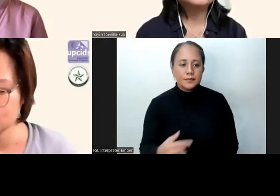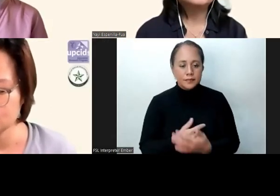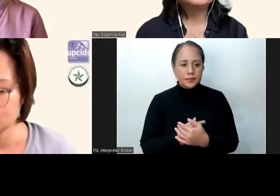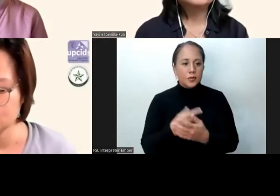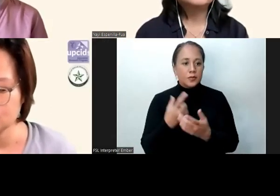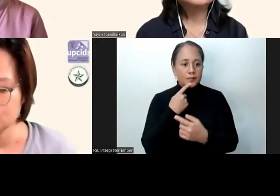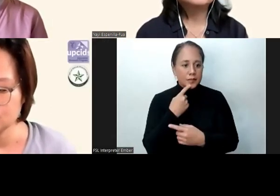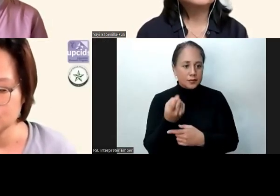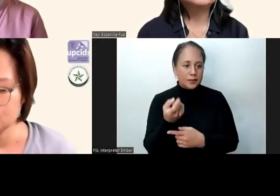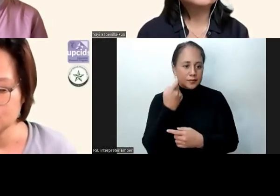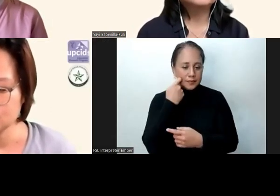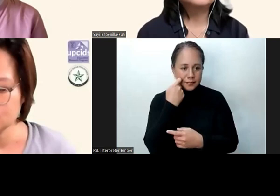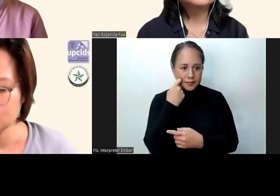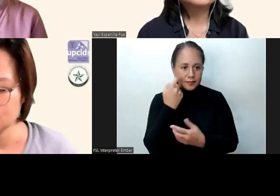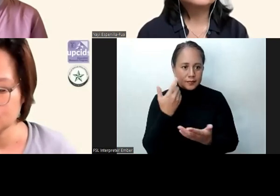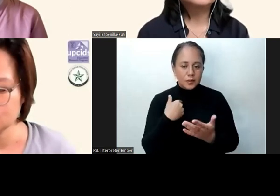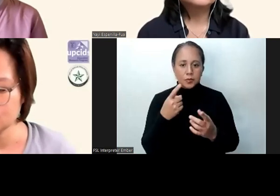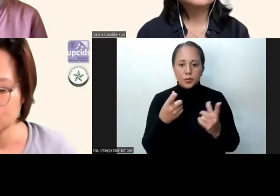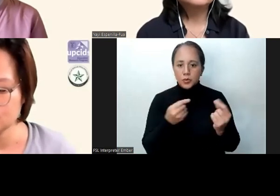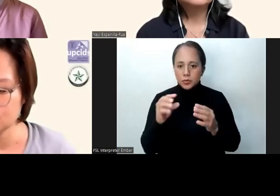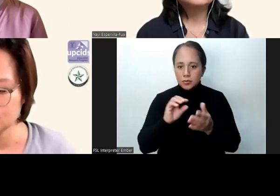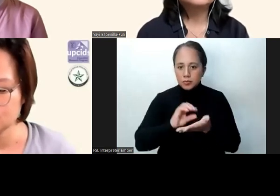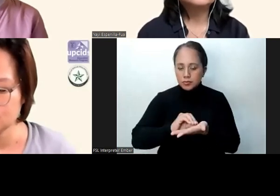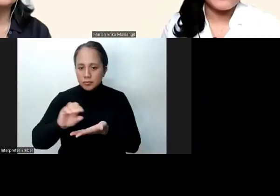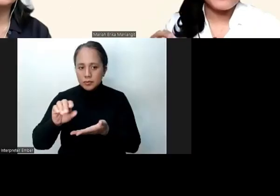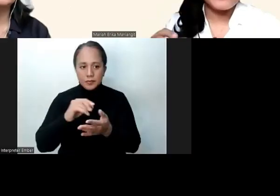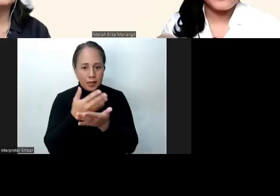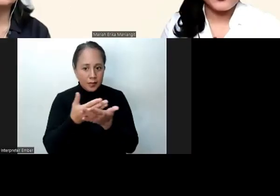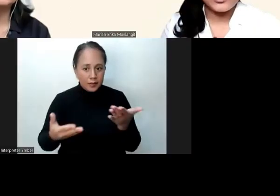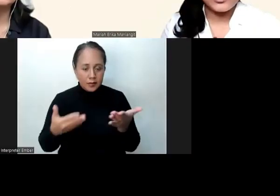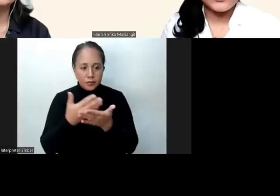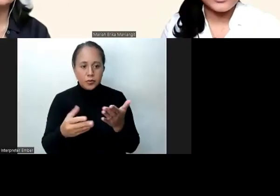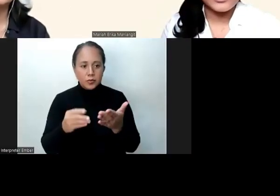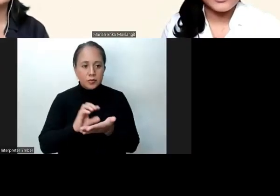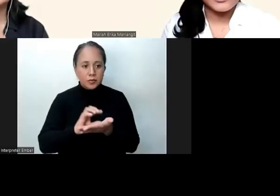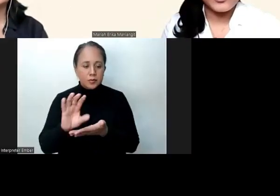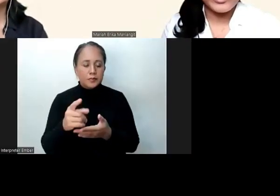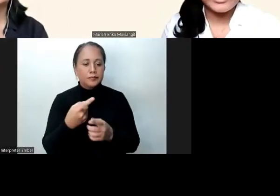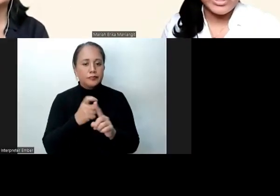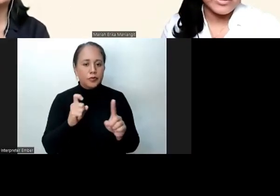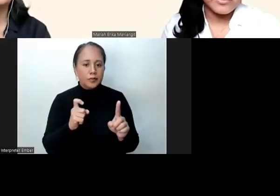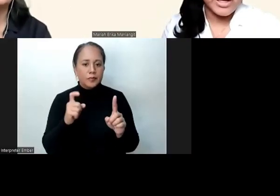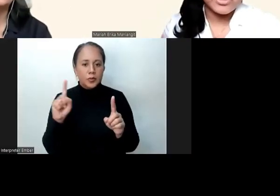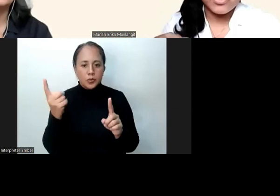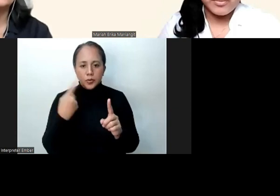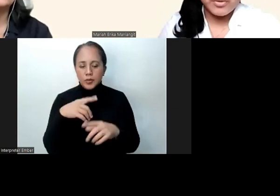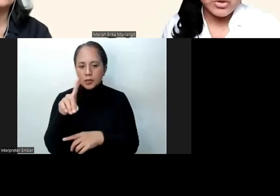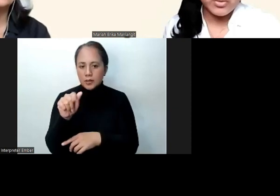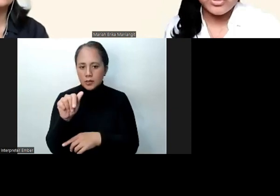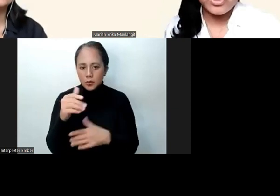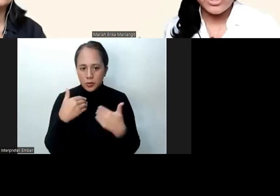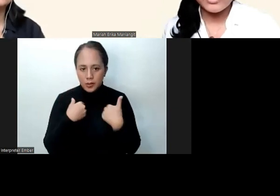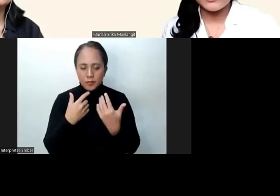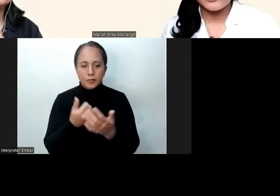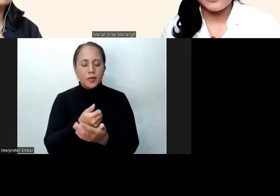distributed the items from those with the data that we had. So from